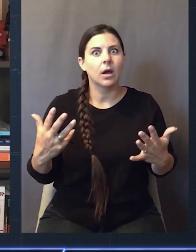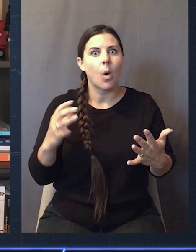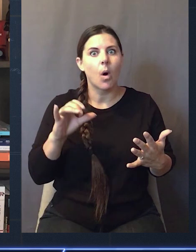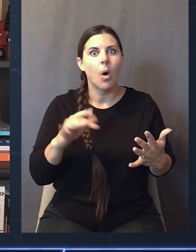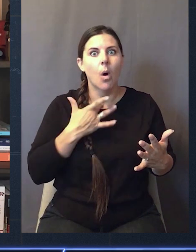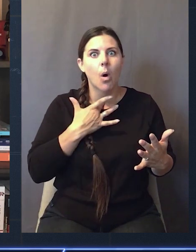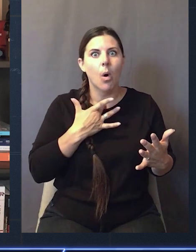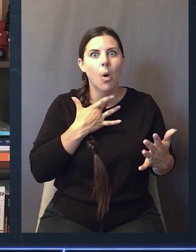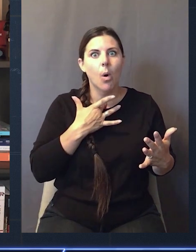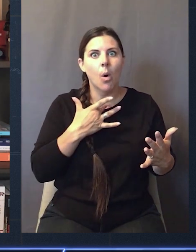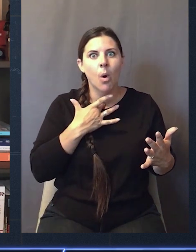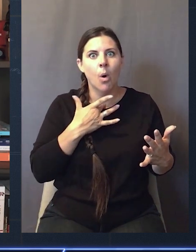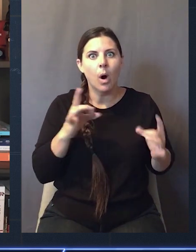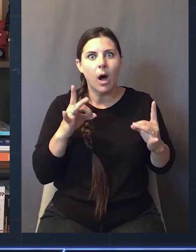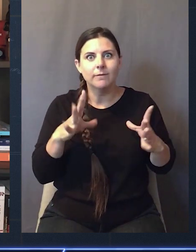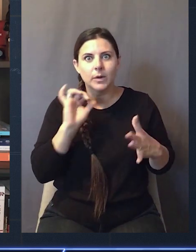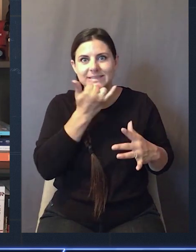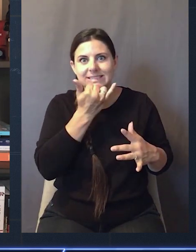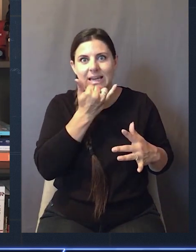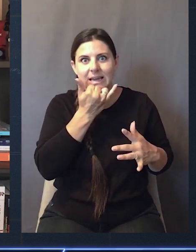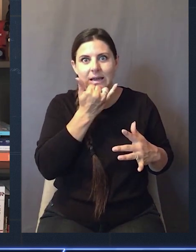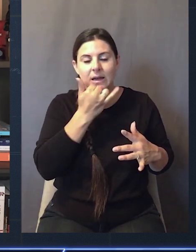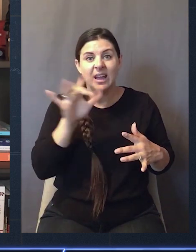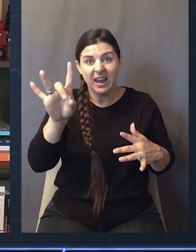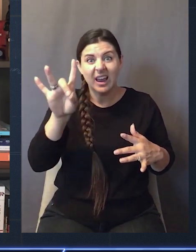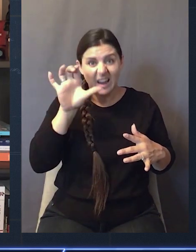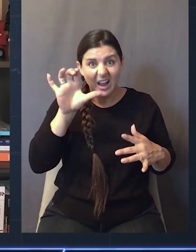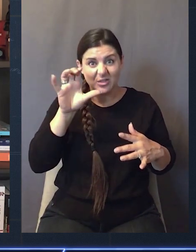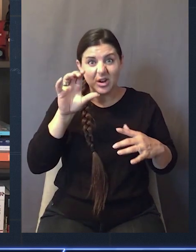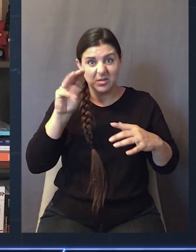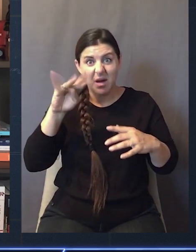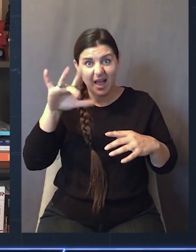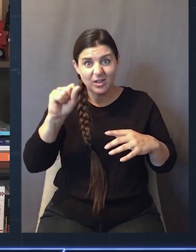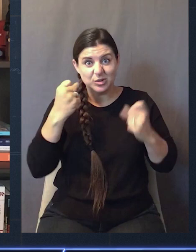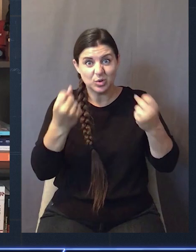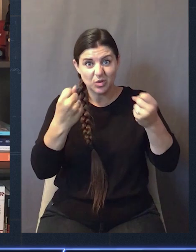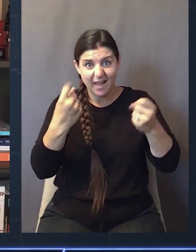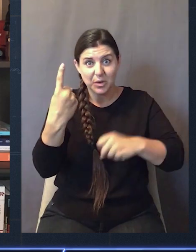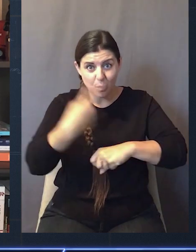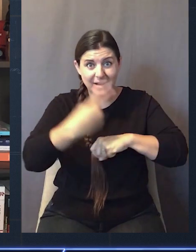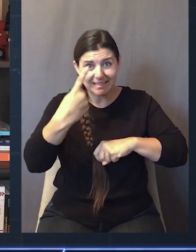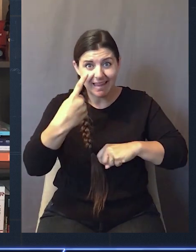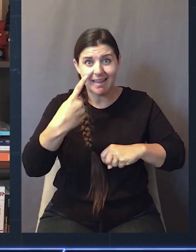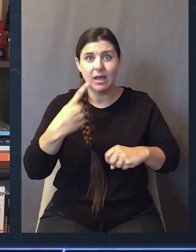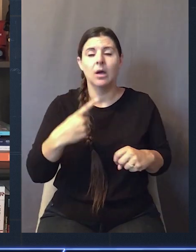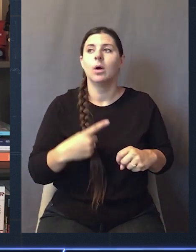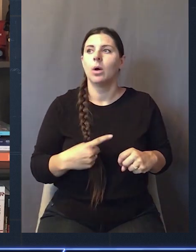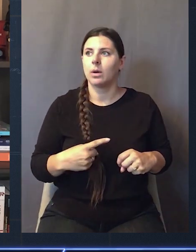had one of my colleagues check, I've somehow made this just awful mistake, and I've got nearly 800 miles to cover in a day.